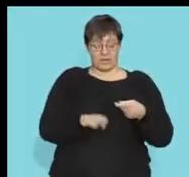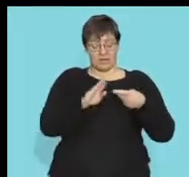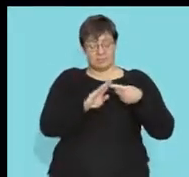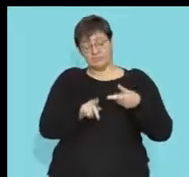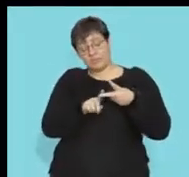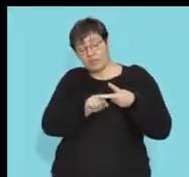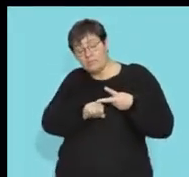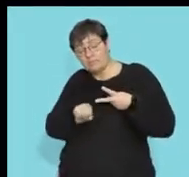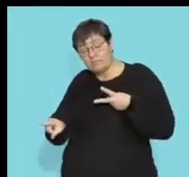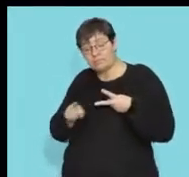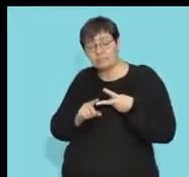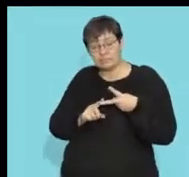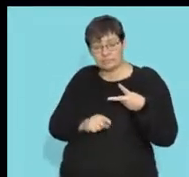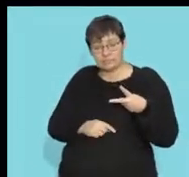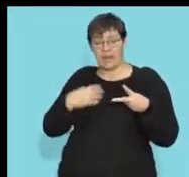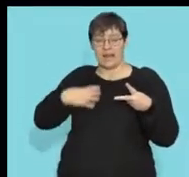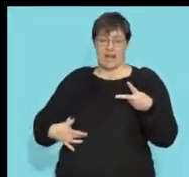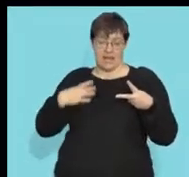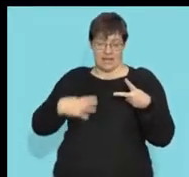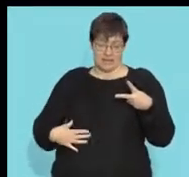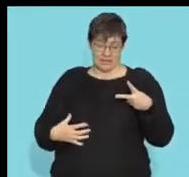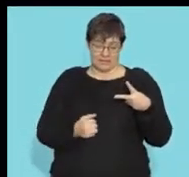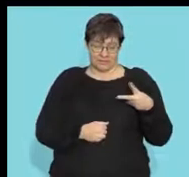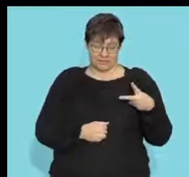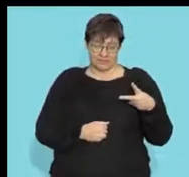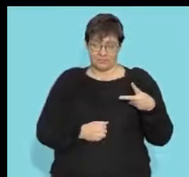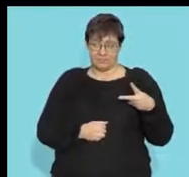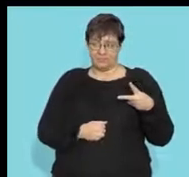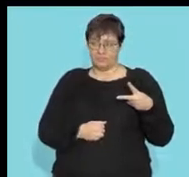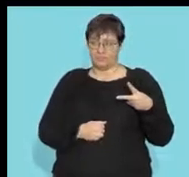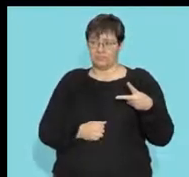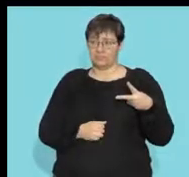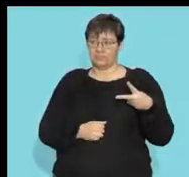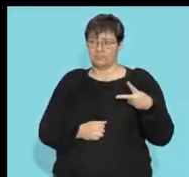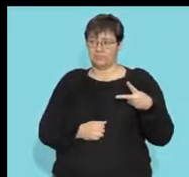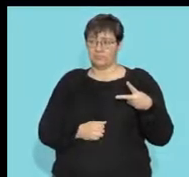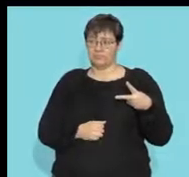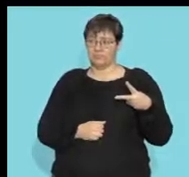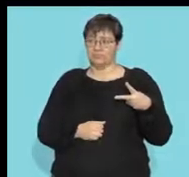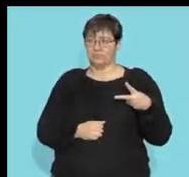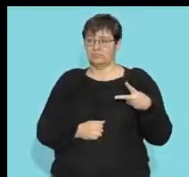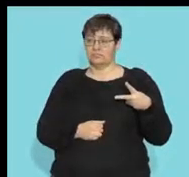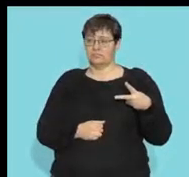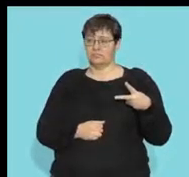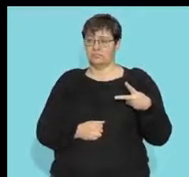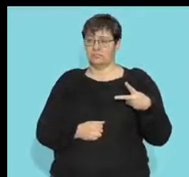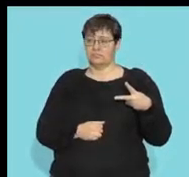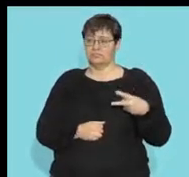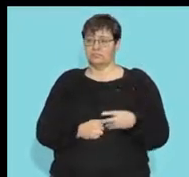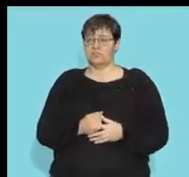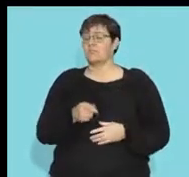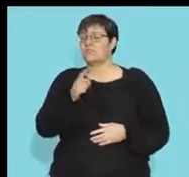organ it sends it to is my lungs all right here's my lungs there we go the track here